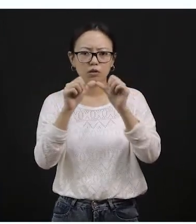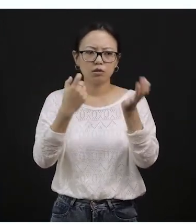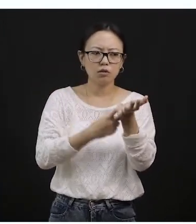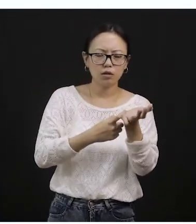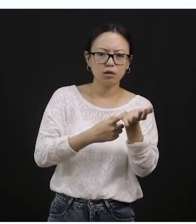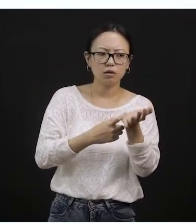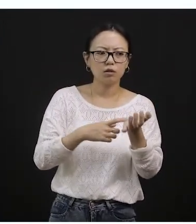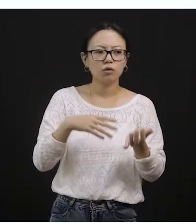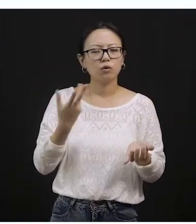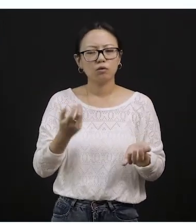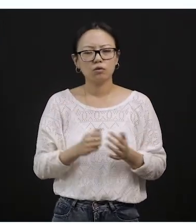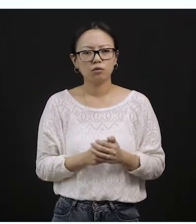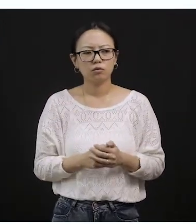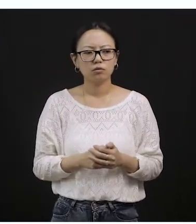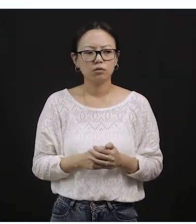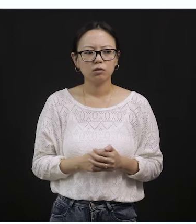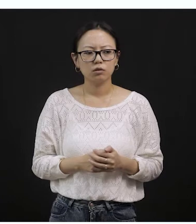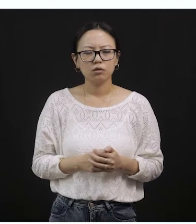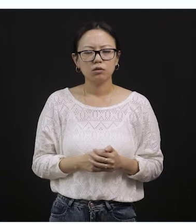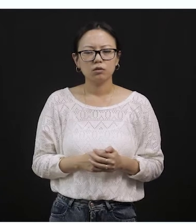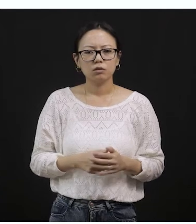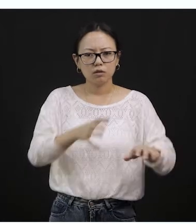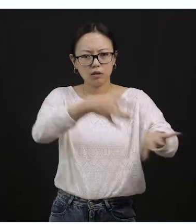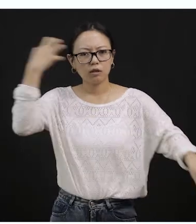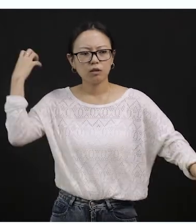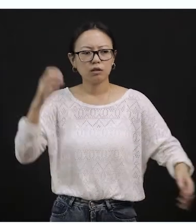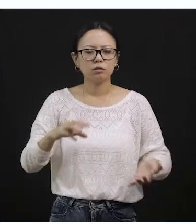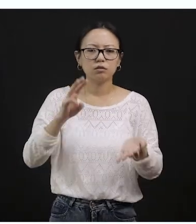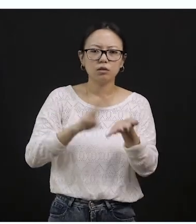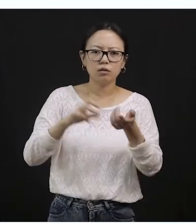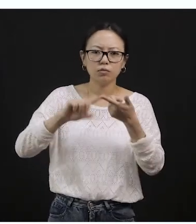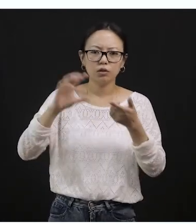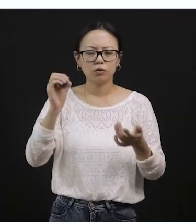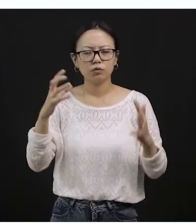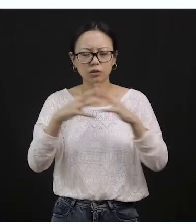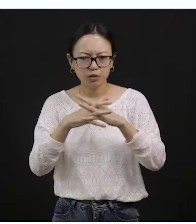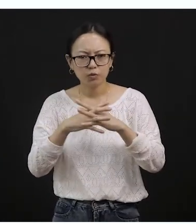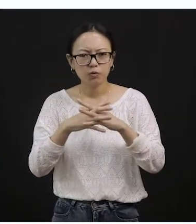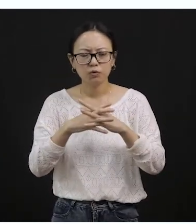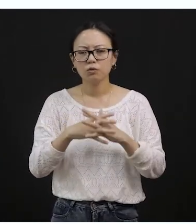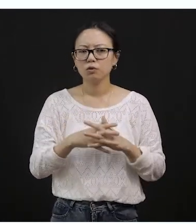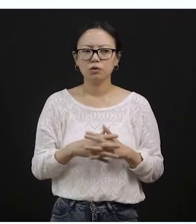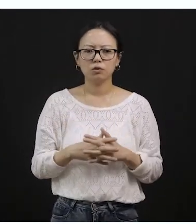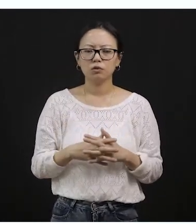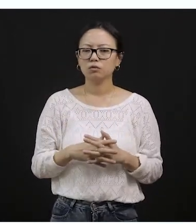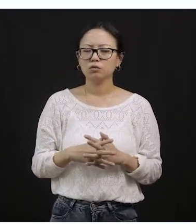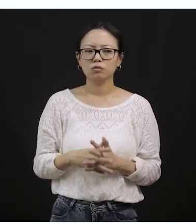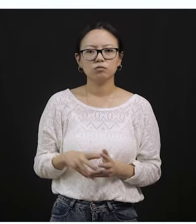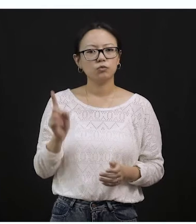do you think a lion mews? Meow, meow. Do you think this sound is, you know, done by a lion?